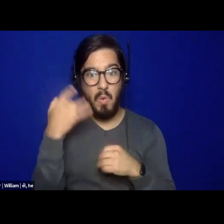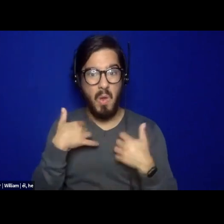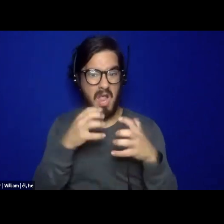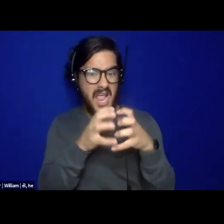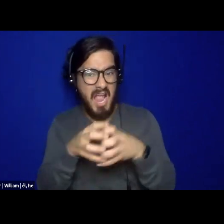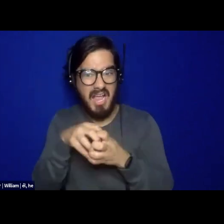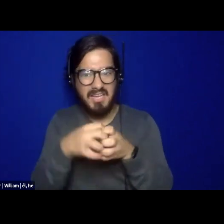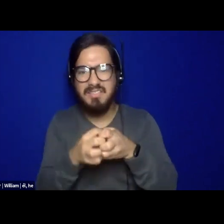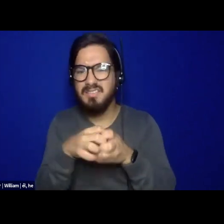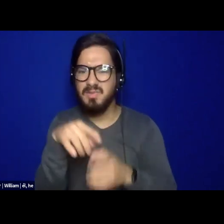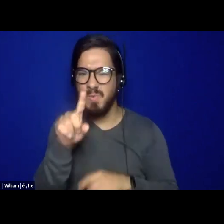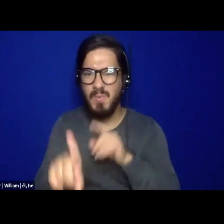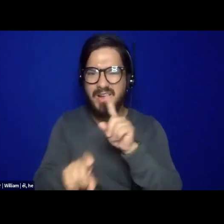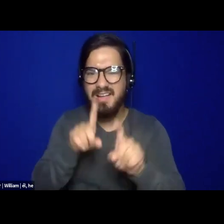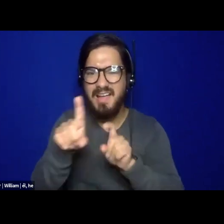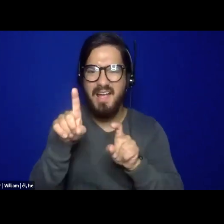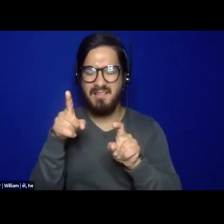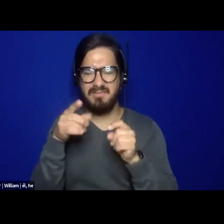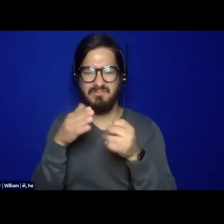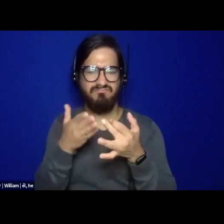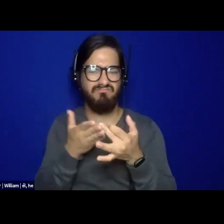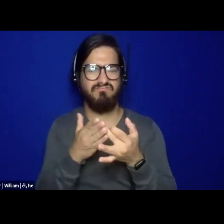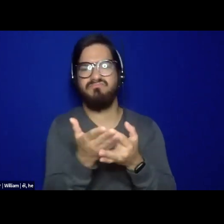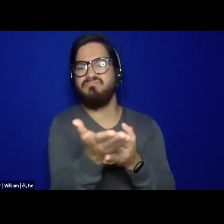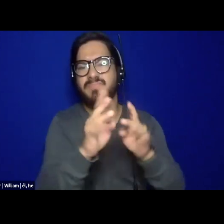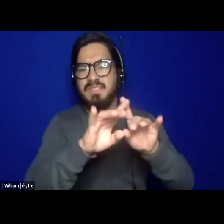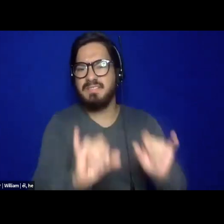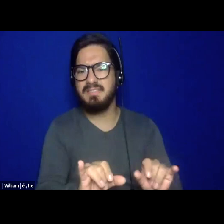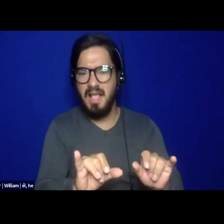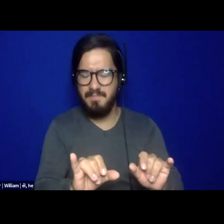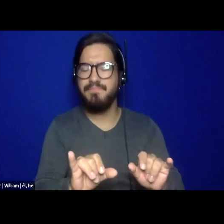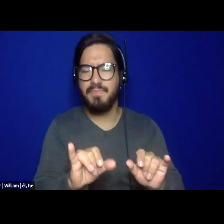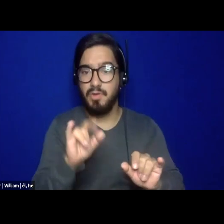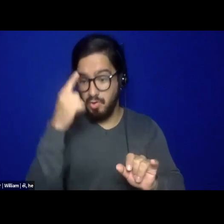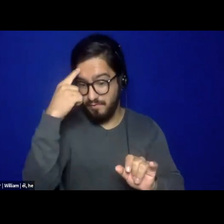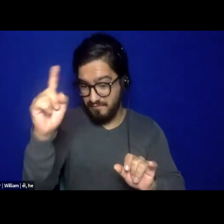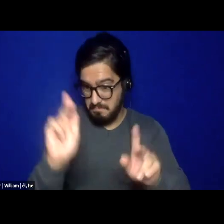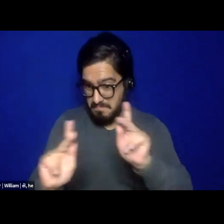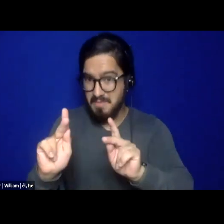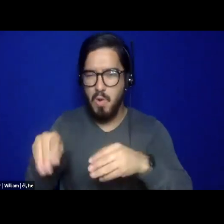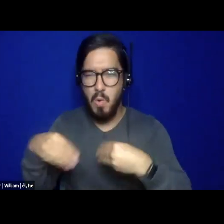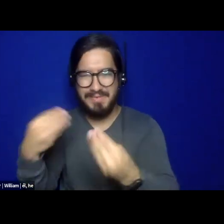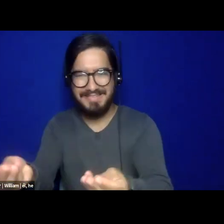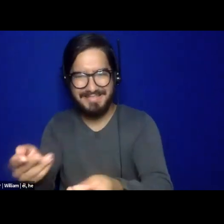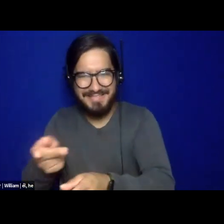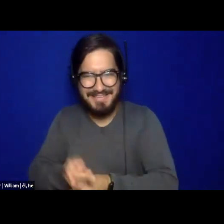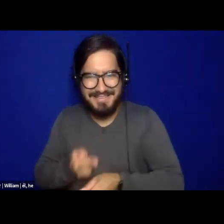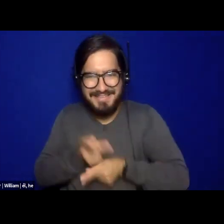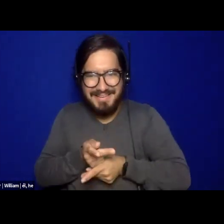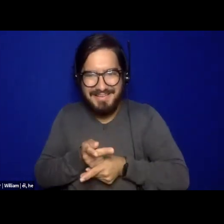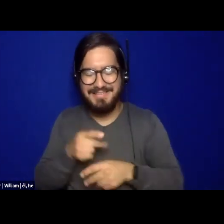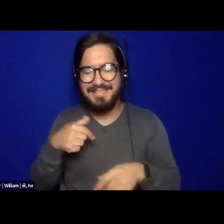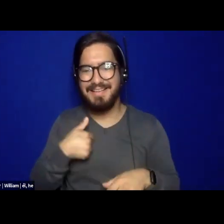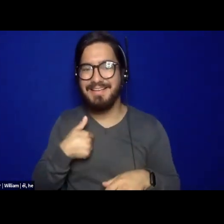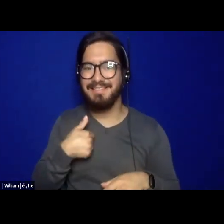have to ask to even navigate these systems as practitioners and as folks who are receiving care, um, force us to be